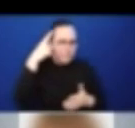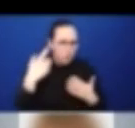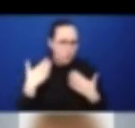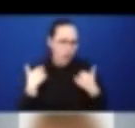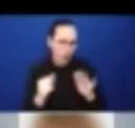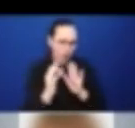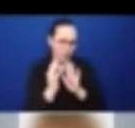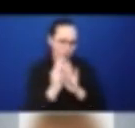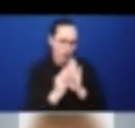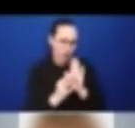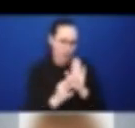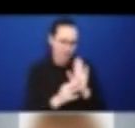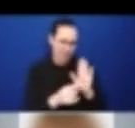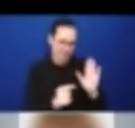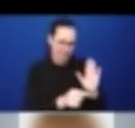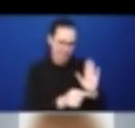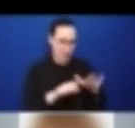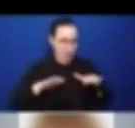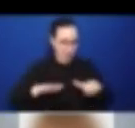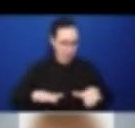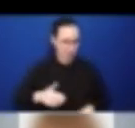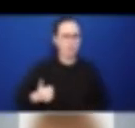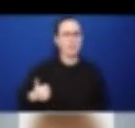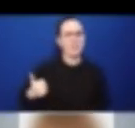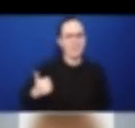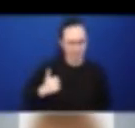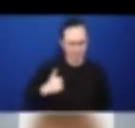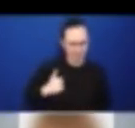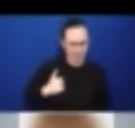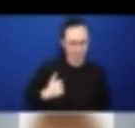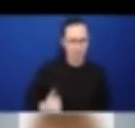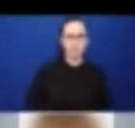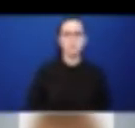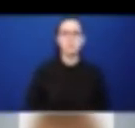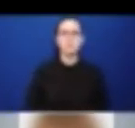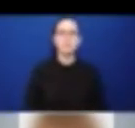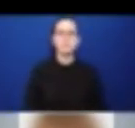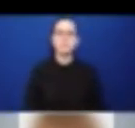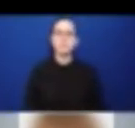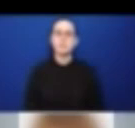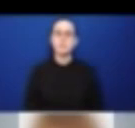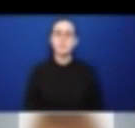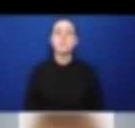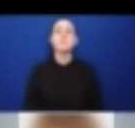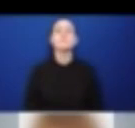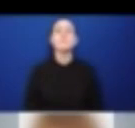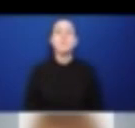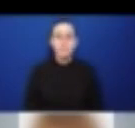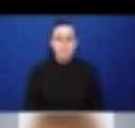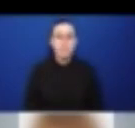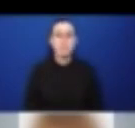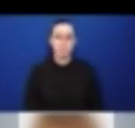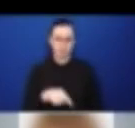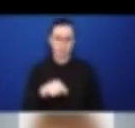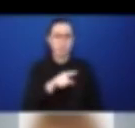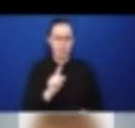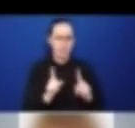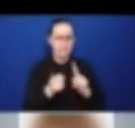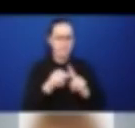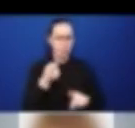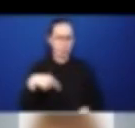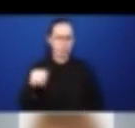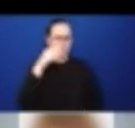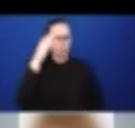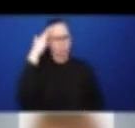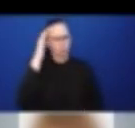So a few issues that we know were important for children or for youth with disabilities was the lack of schools